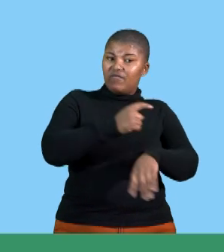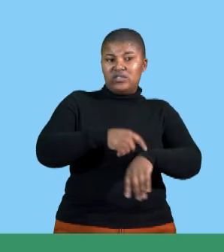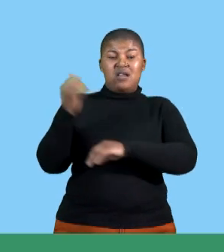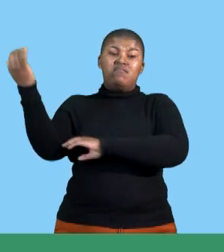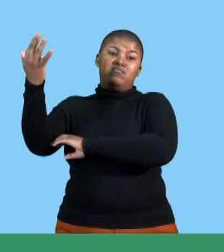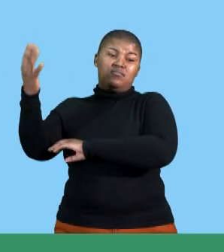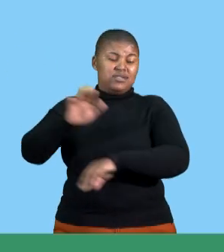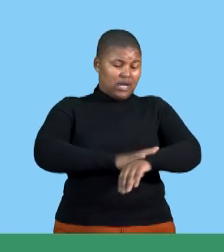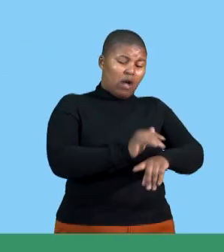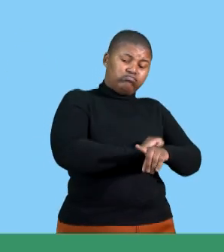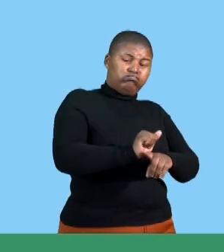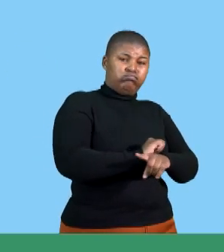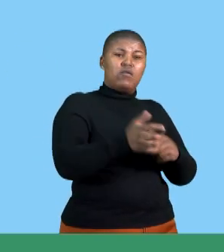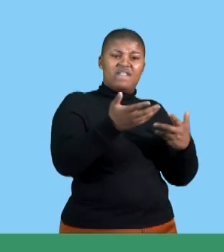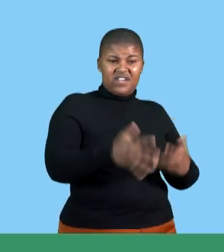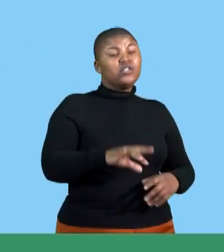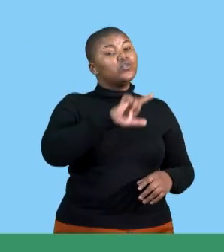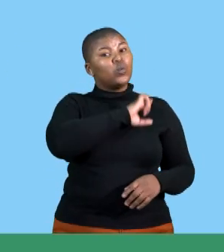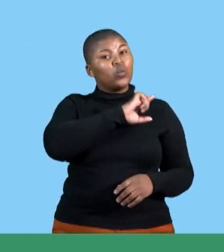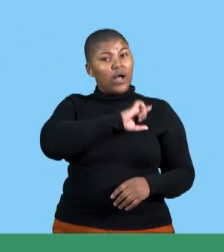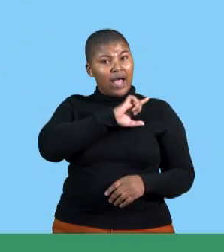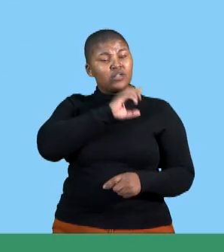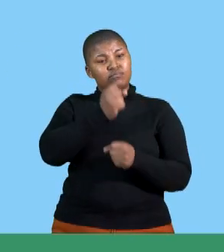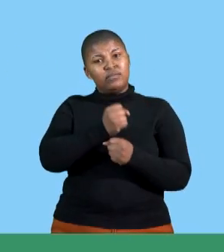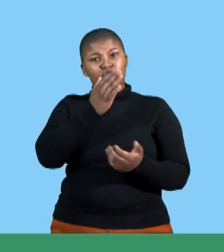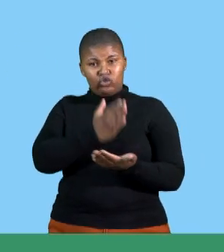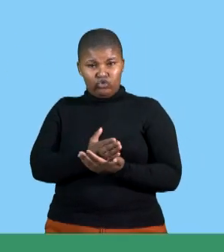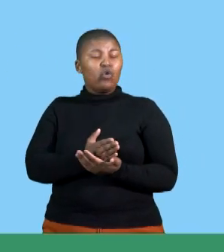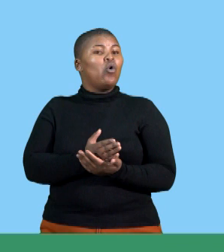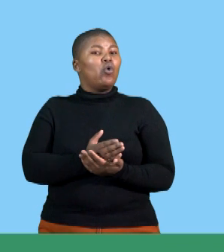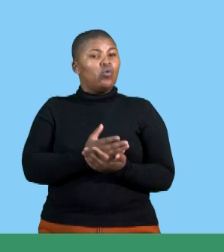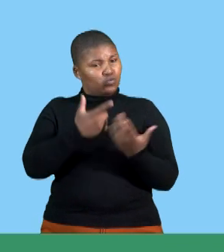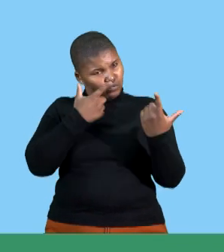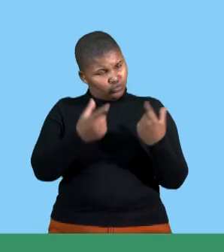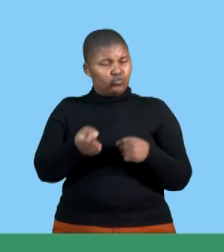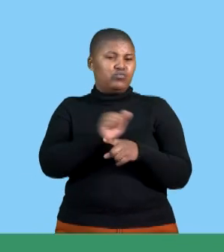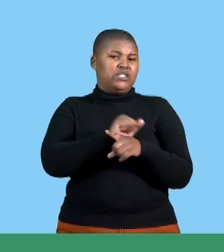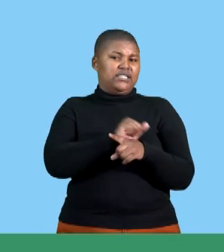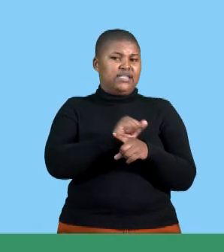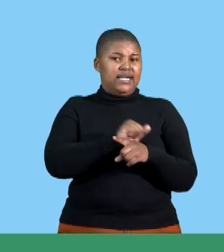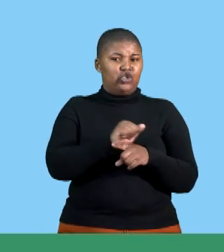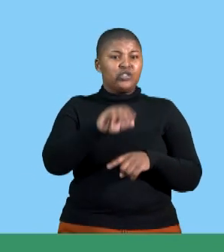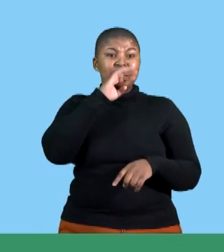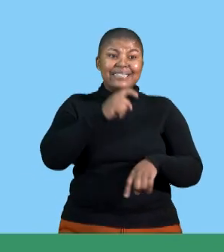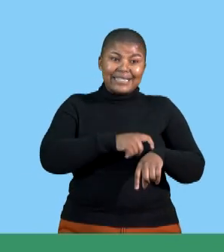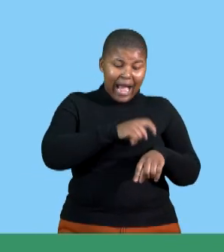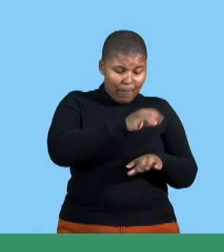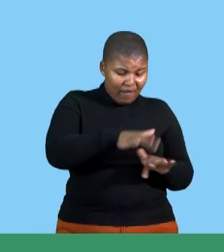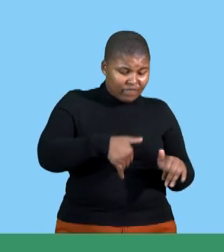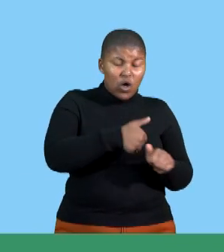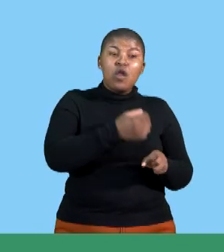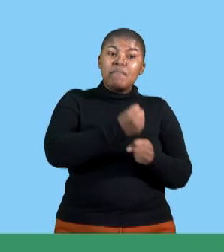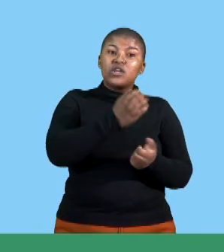Why are you spending time preparing for your presentation? It's important that you do that so that you are also timing